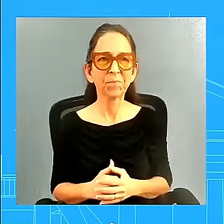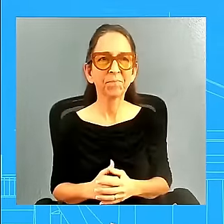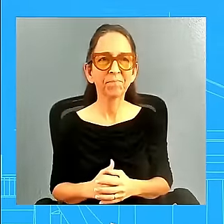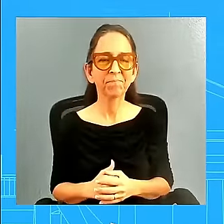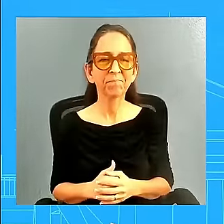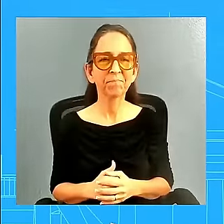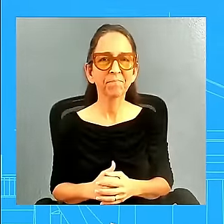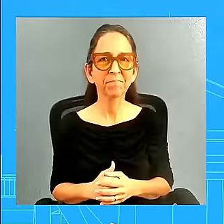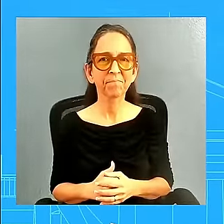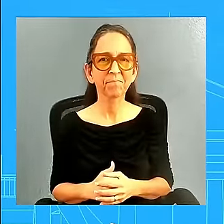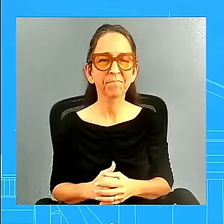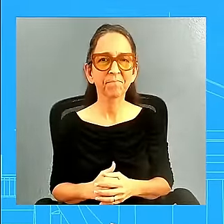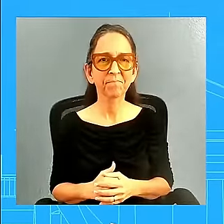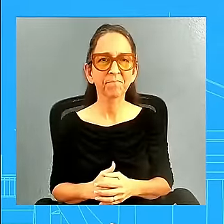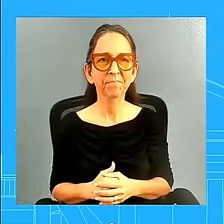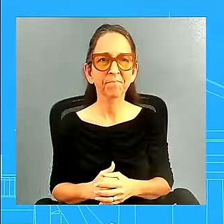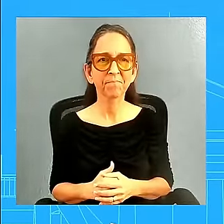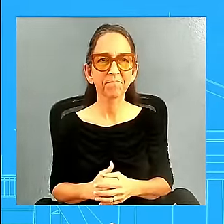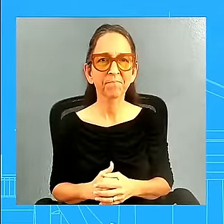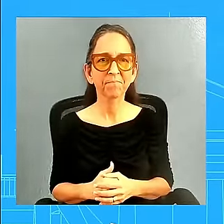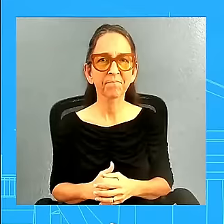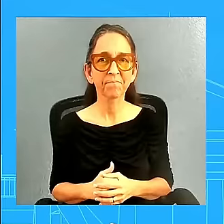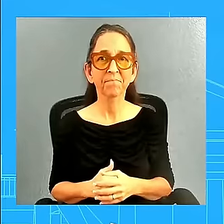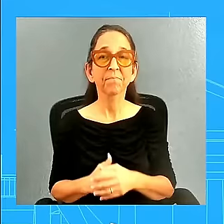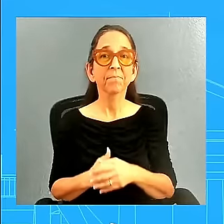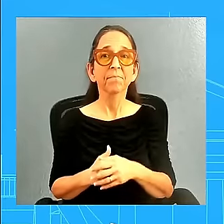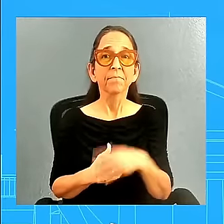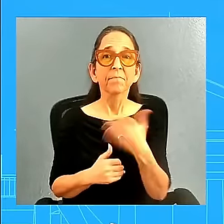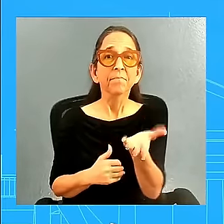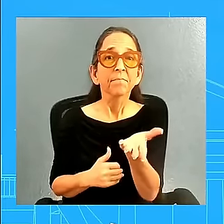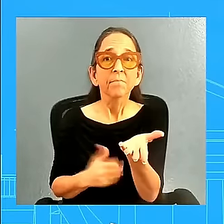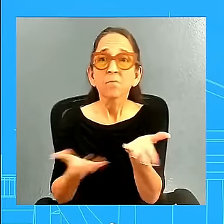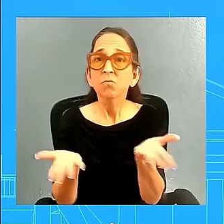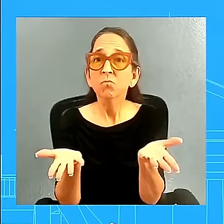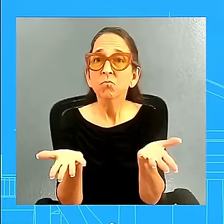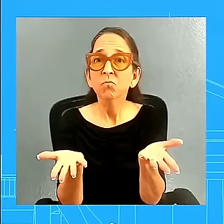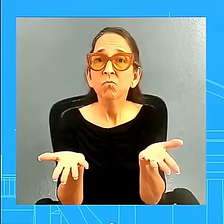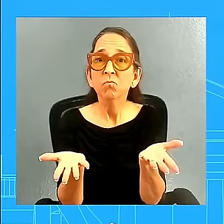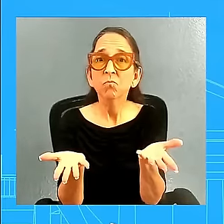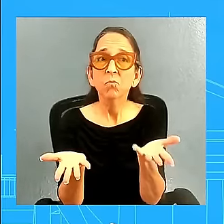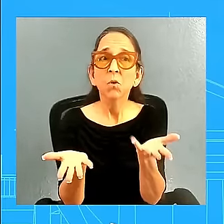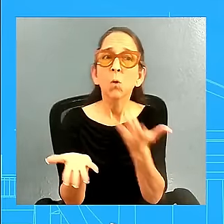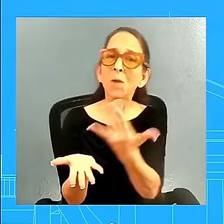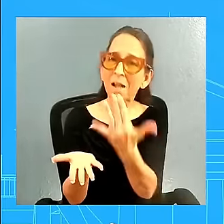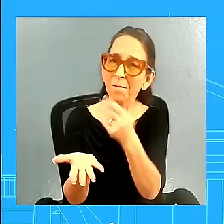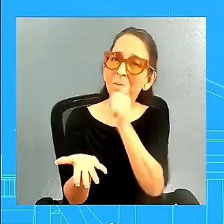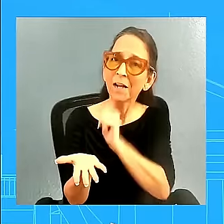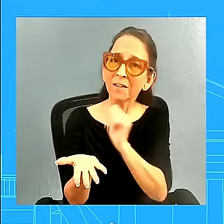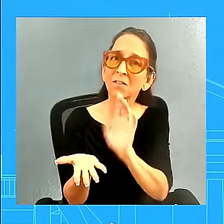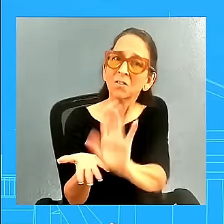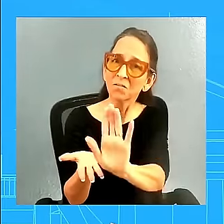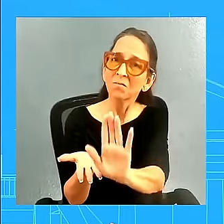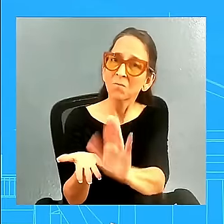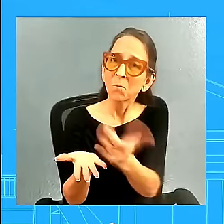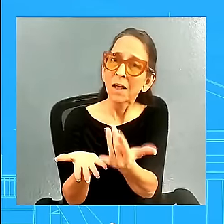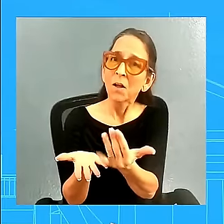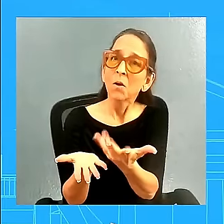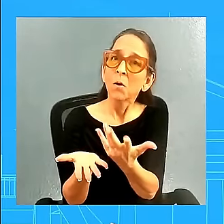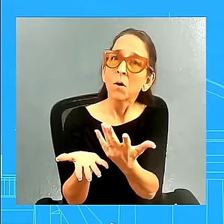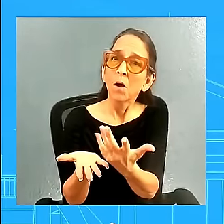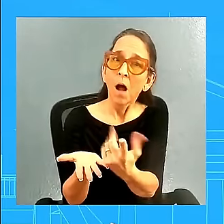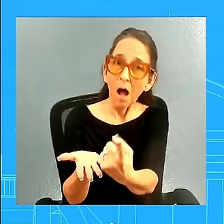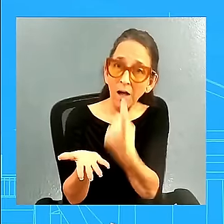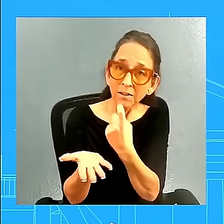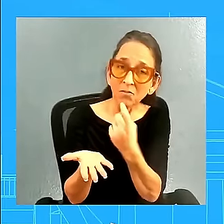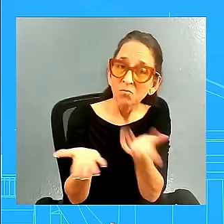Give me one second. Let's let Toulouse. I know he's been waiting patiently on the side, sideline. We don't have much time because